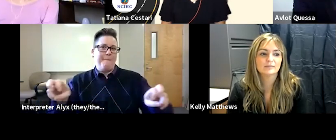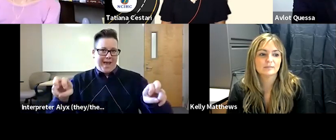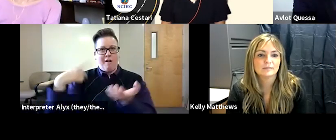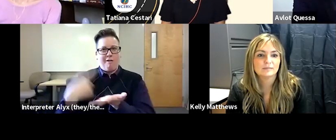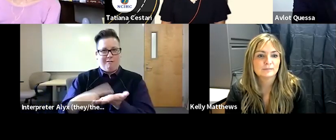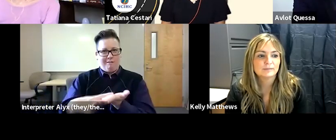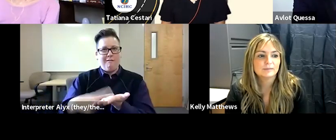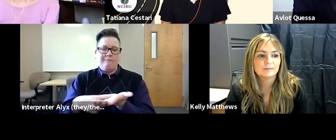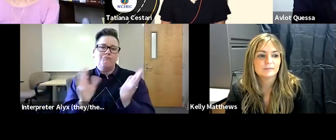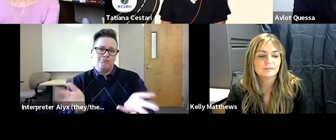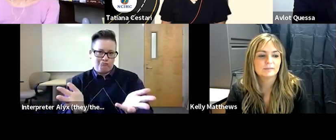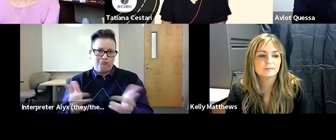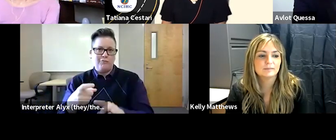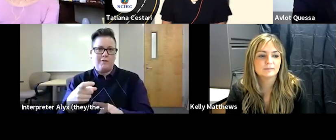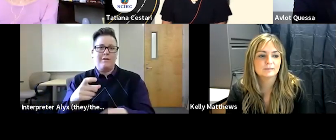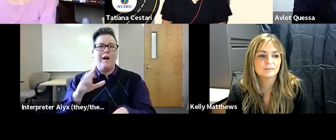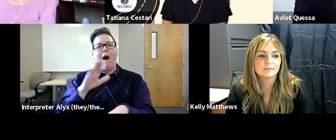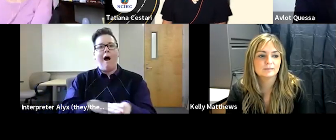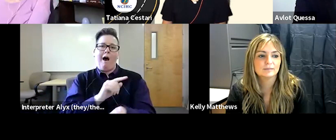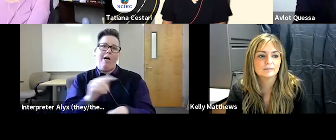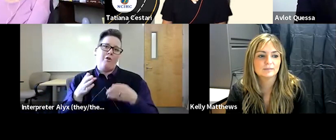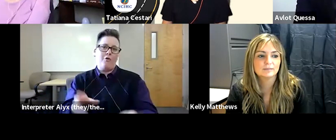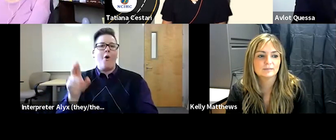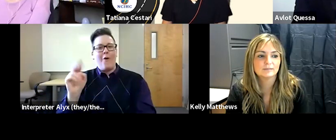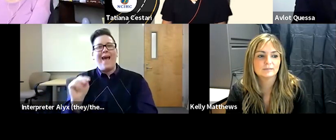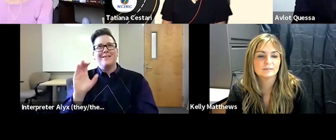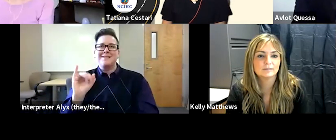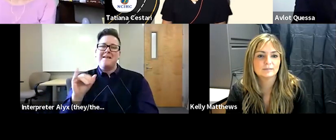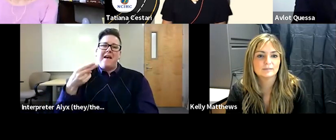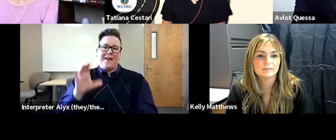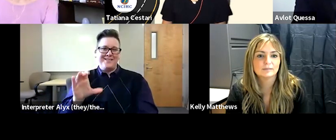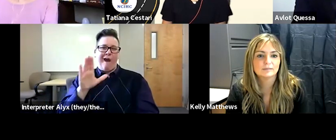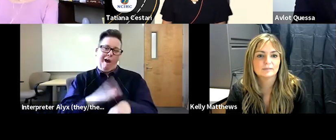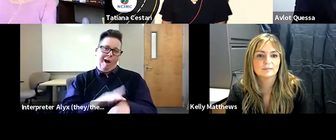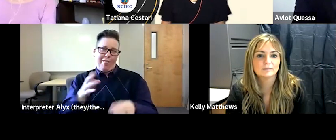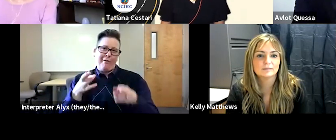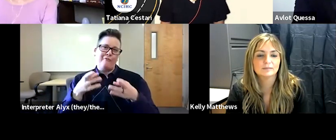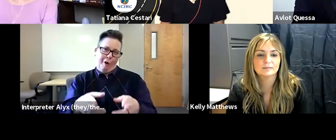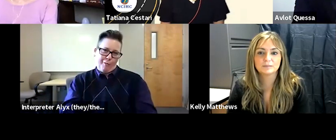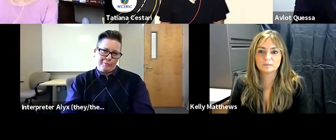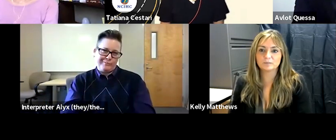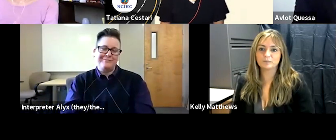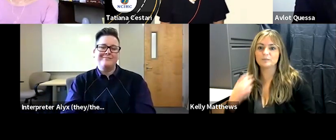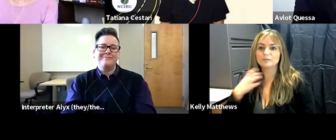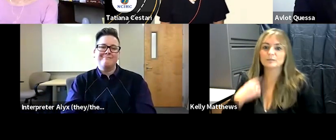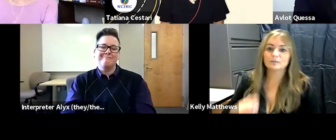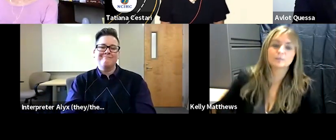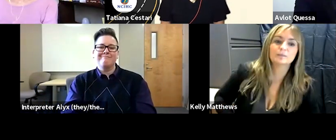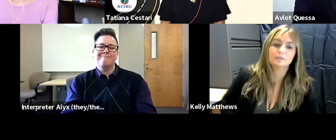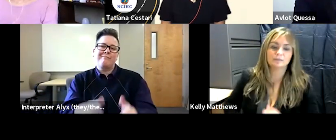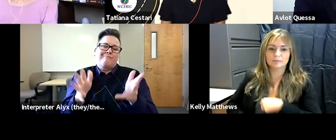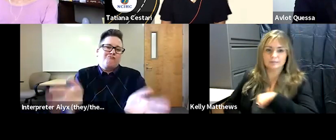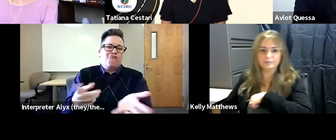from the on the road or NCIHC on the road conversations